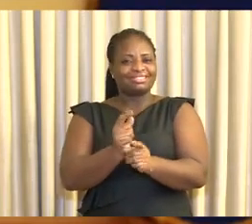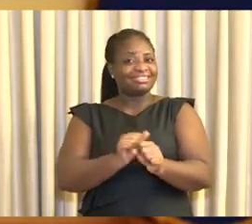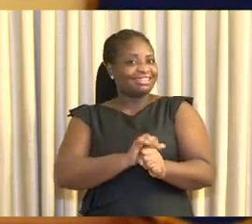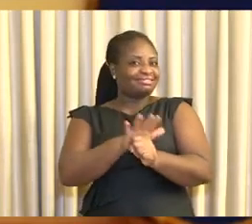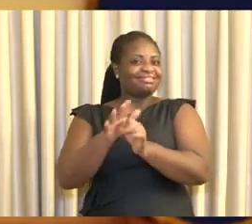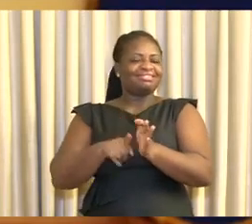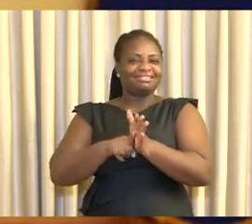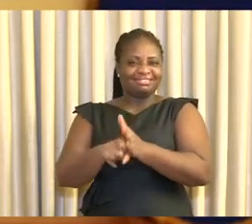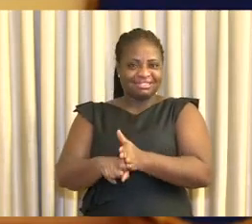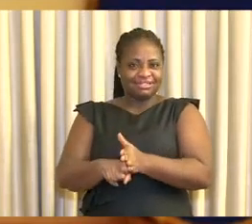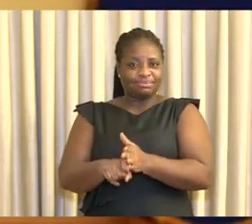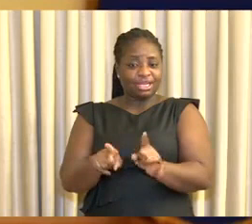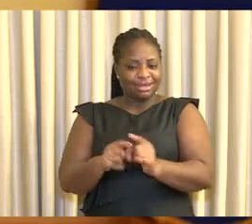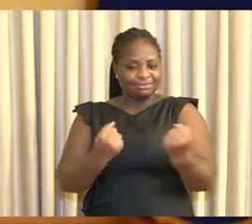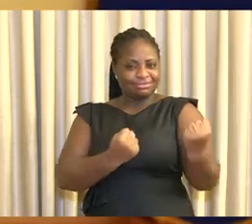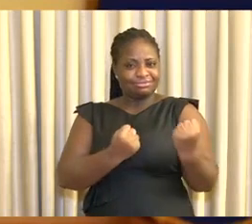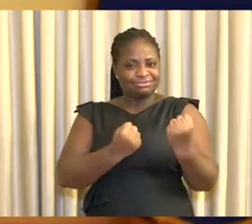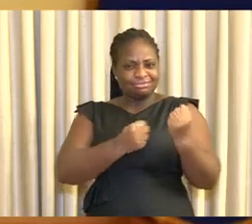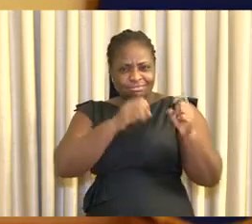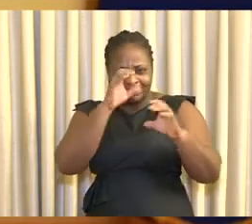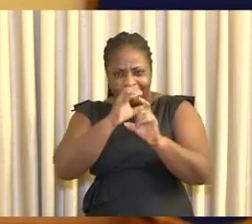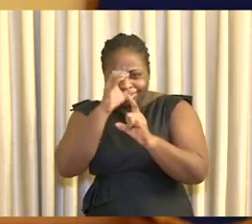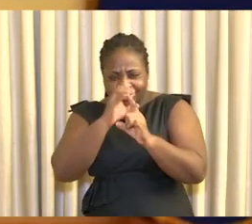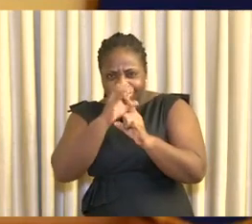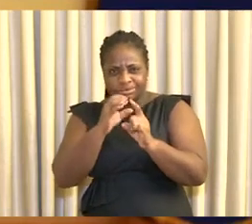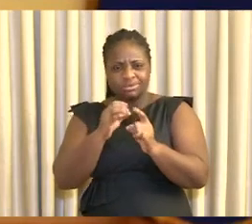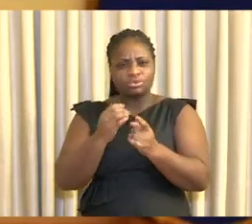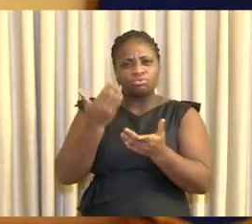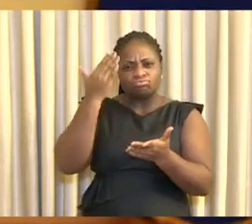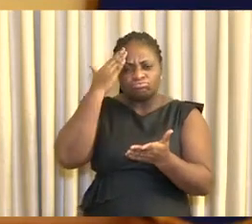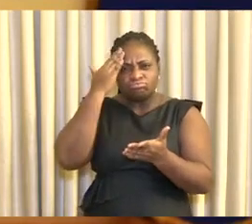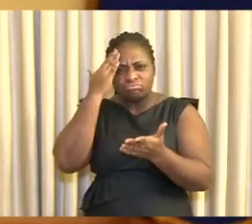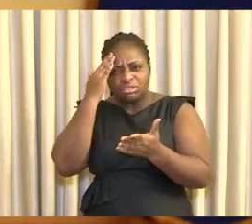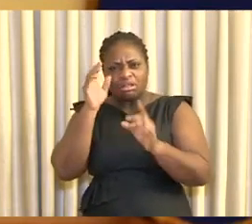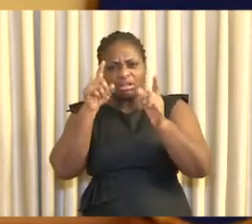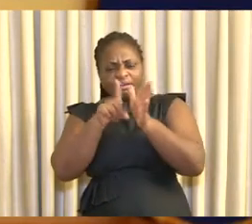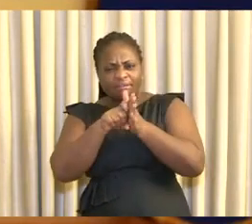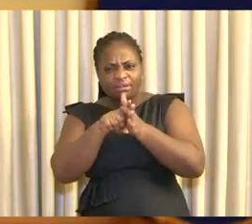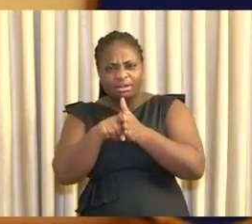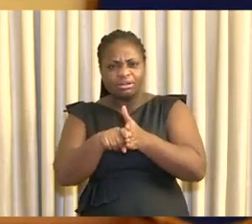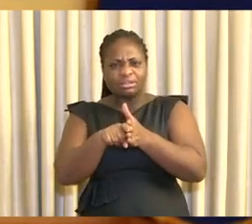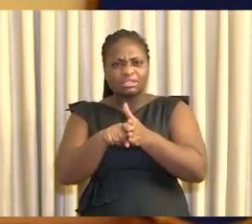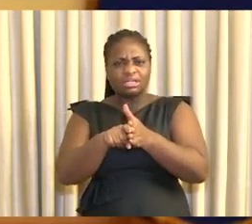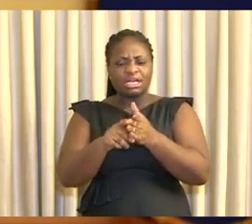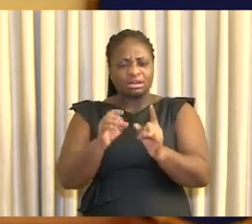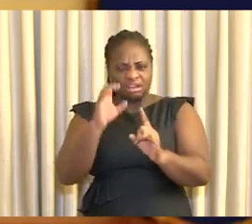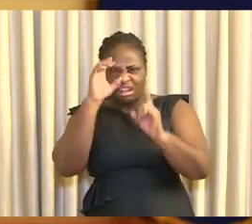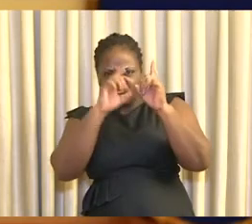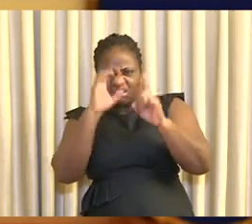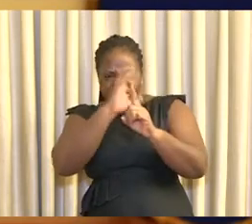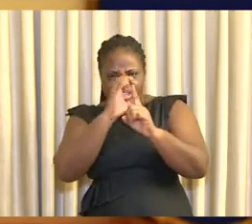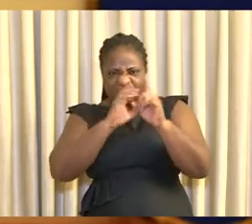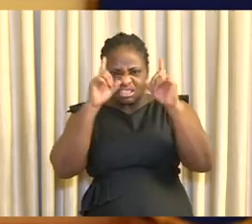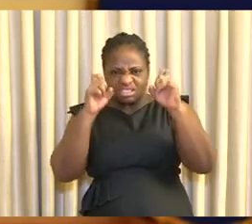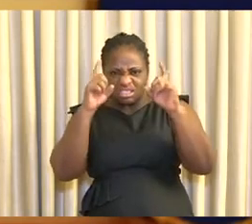as it will strengthen surveyors for tracking mutations of the virus and in the tracing of the sources